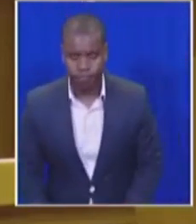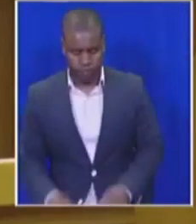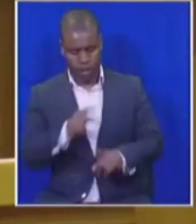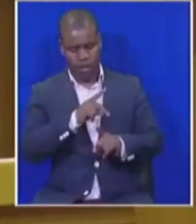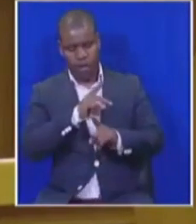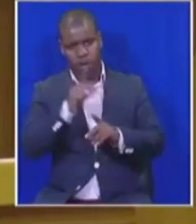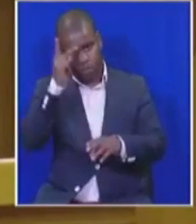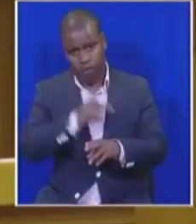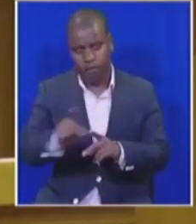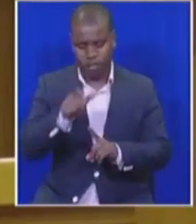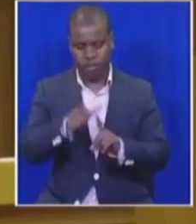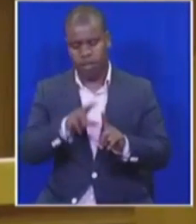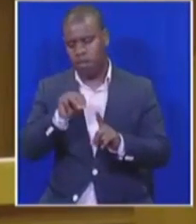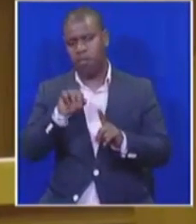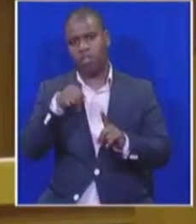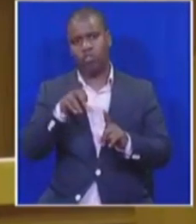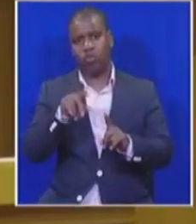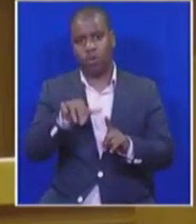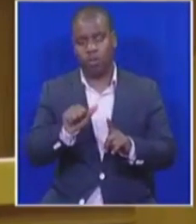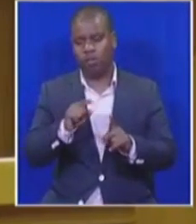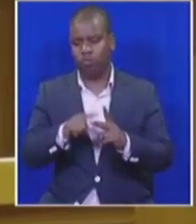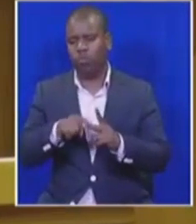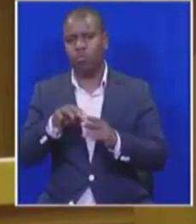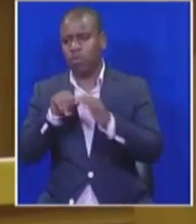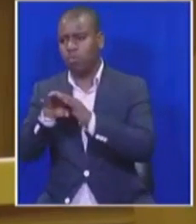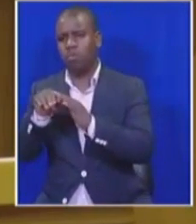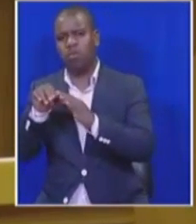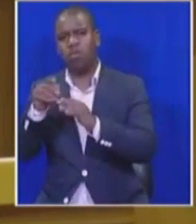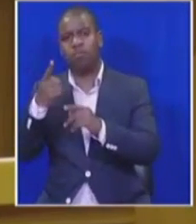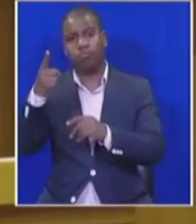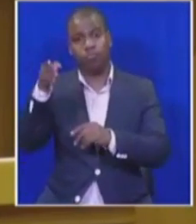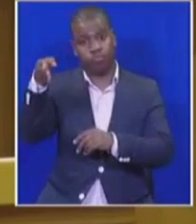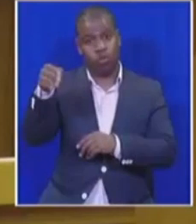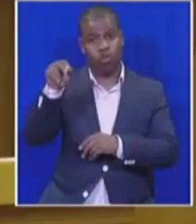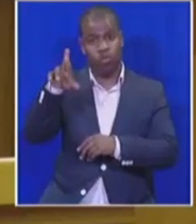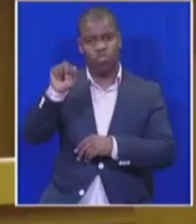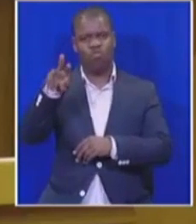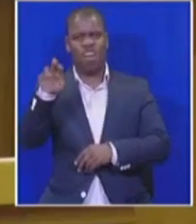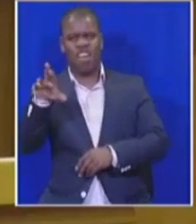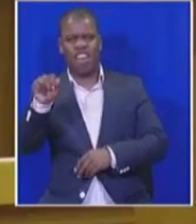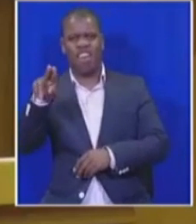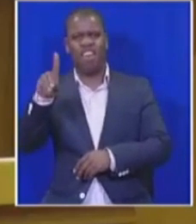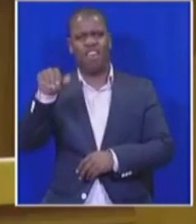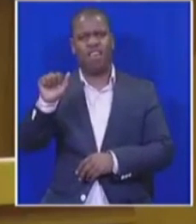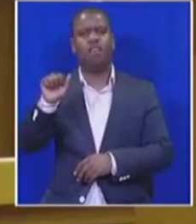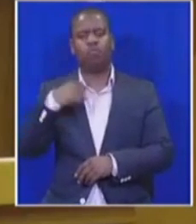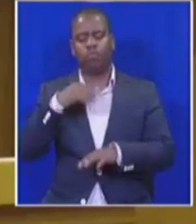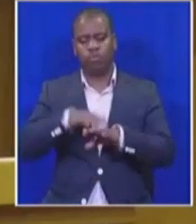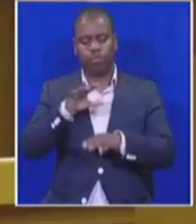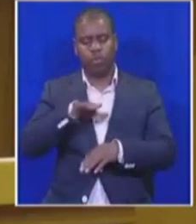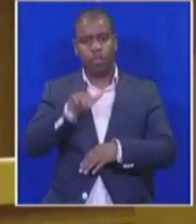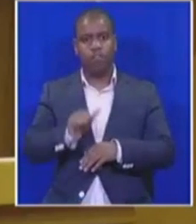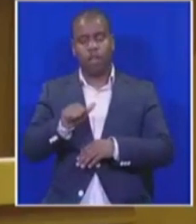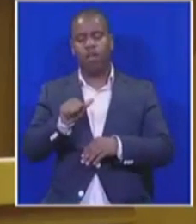brings the added bonus of his involvement in the Special Tribunal in Rwanda. He has had a certain distance from the Government in South Africa, while Ms.